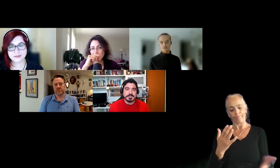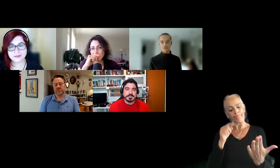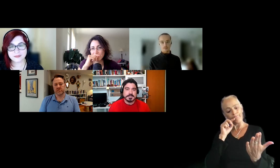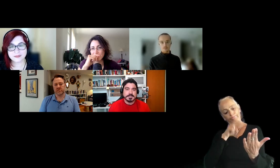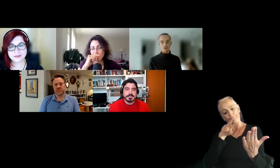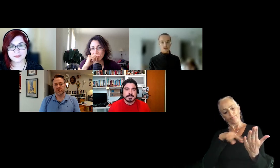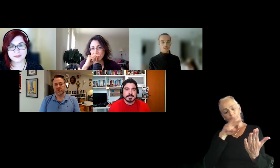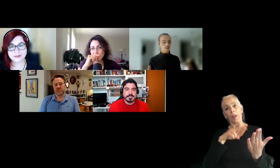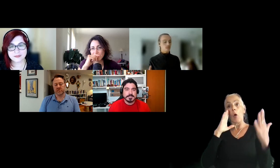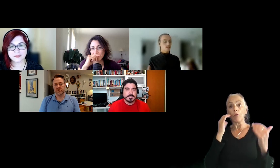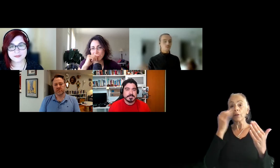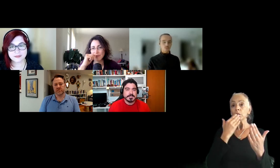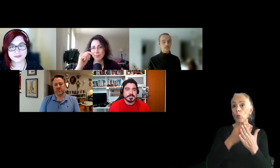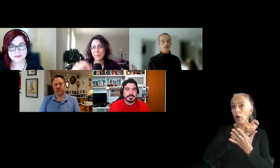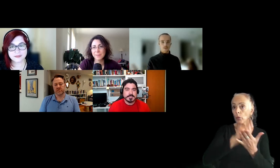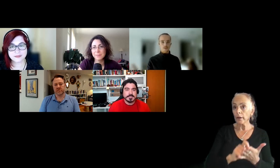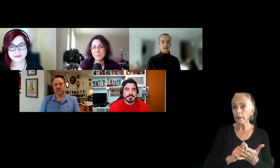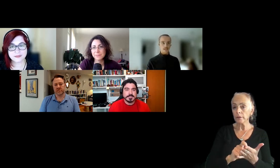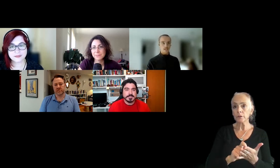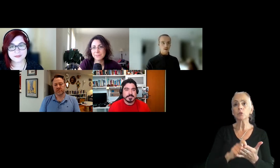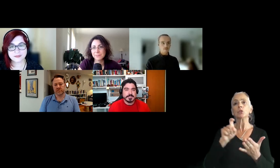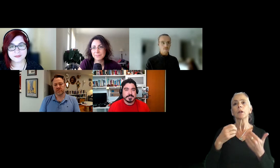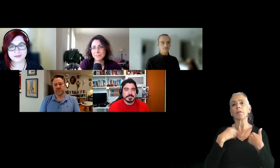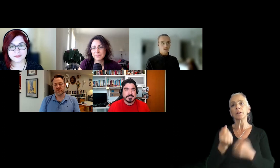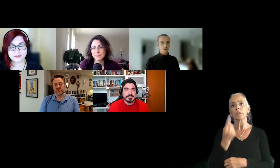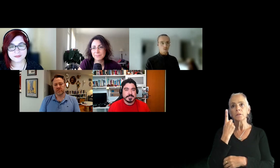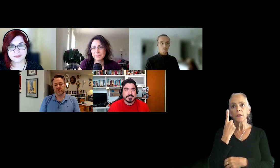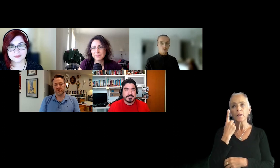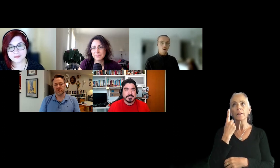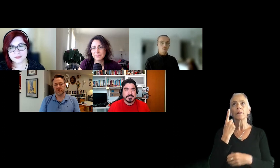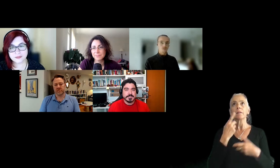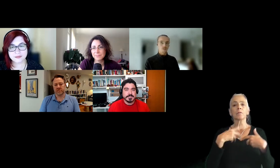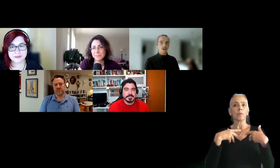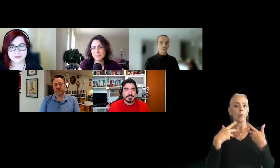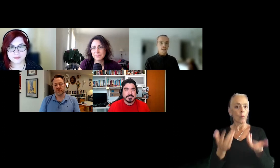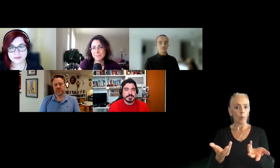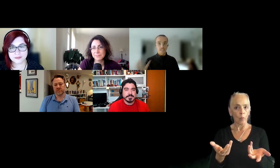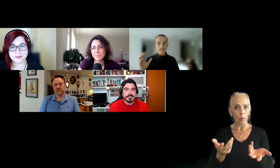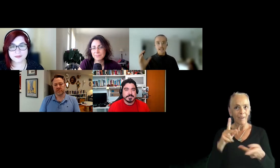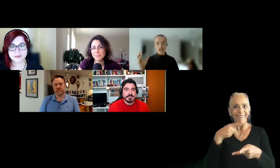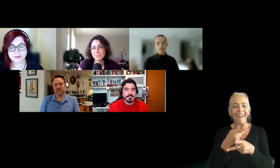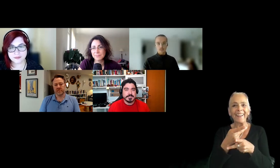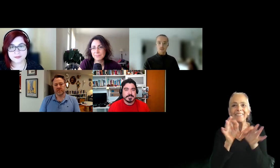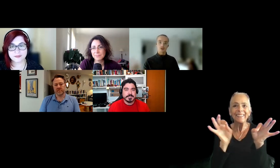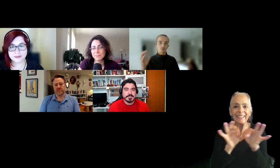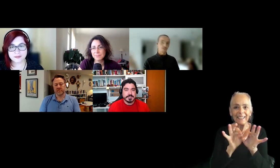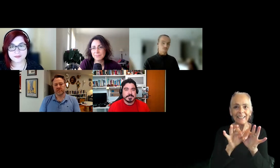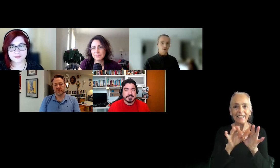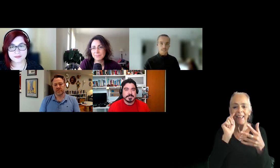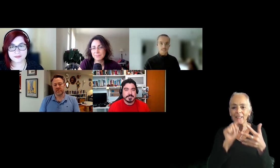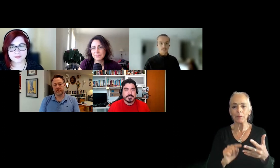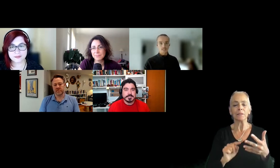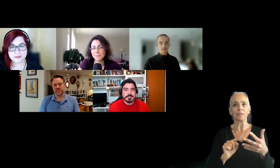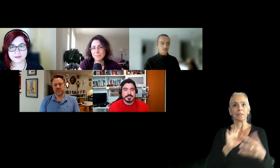with it being well written, you should get an understanding of what are the kind of key elements of what